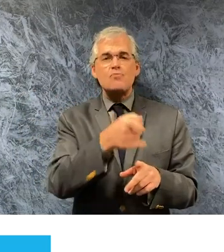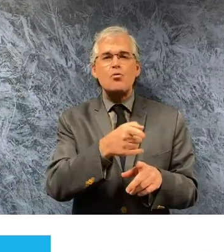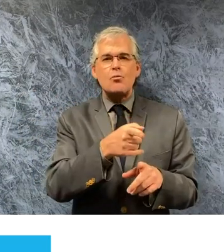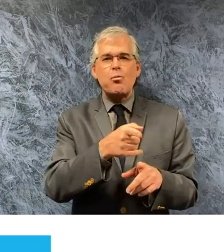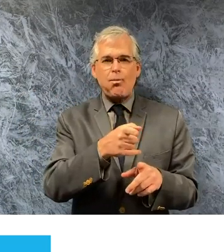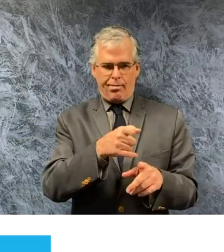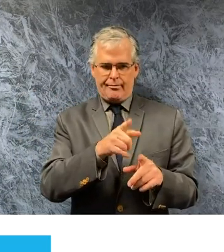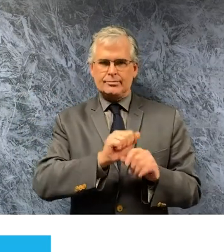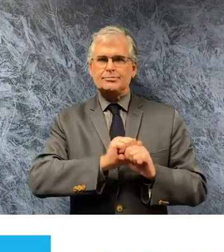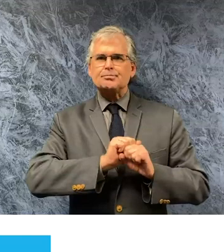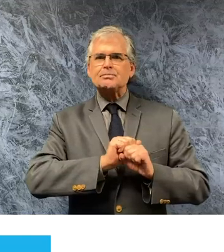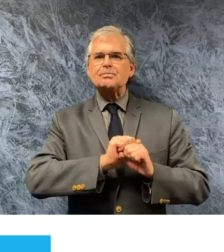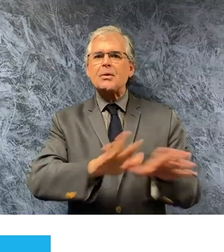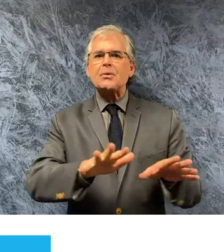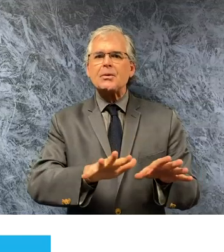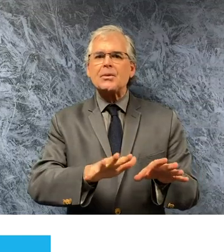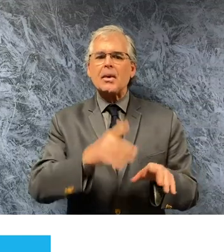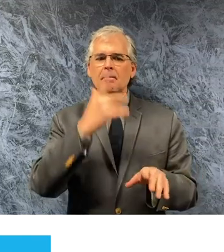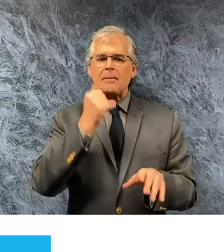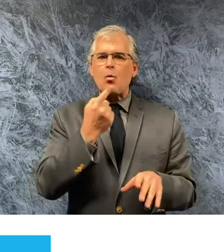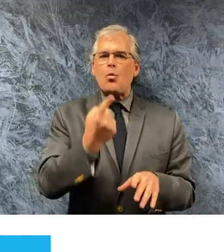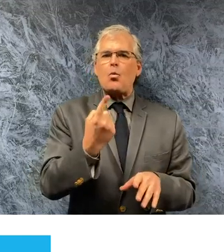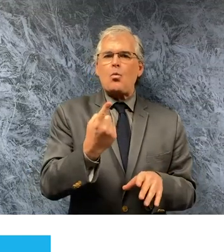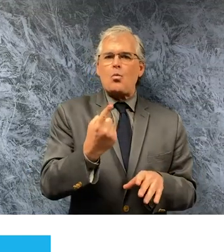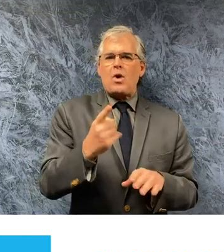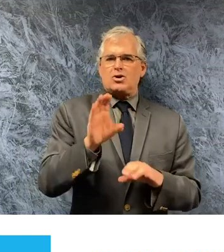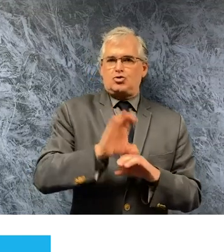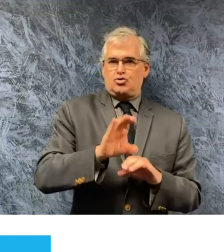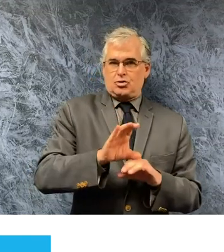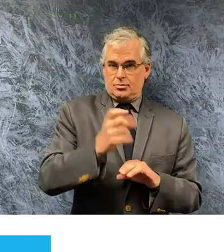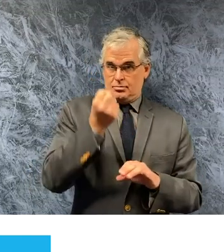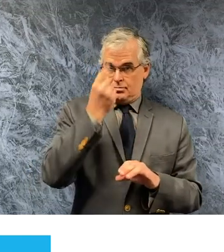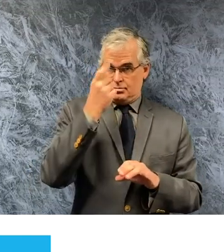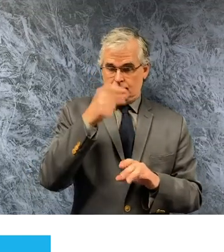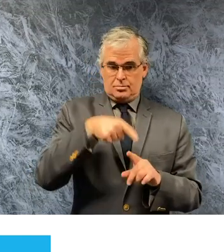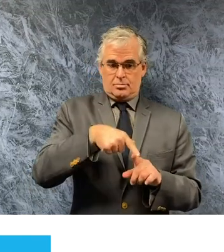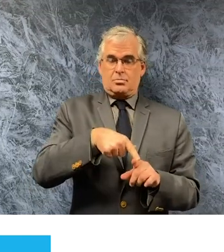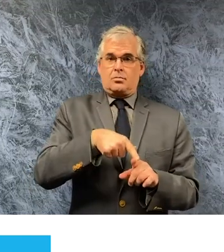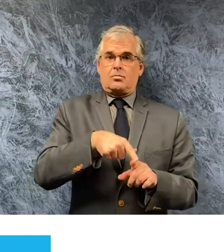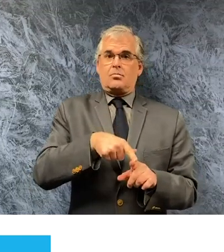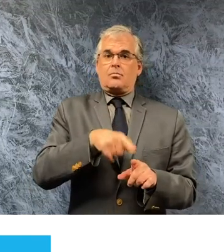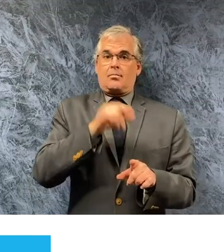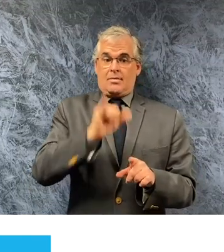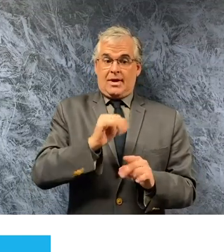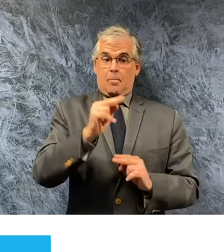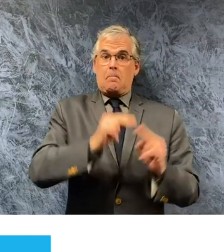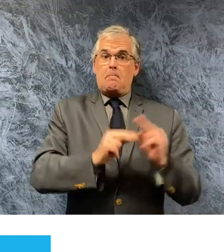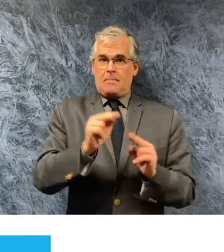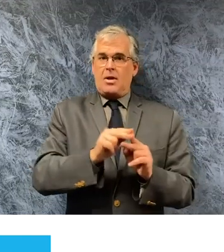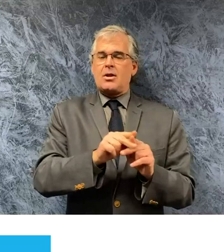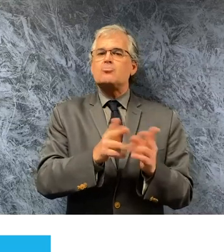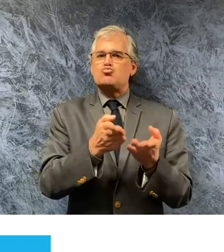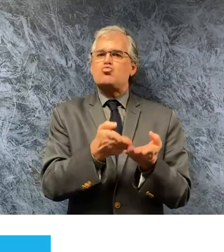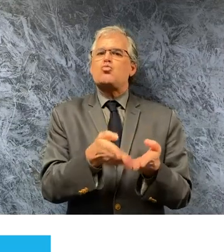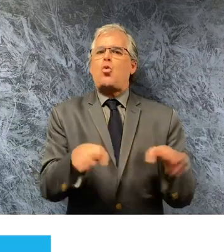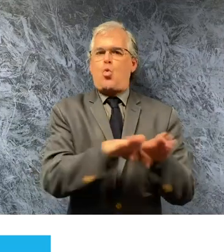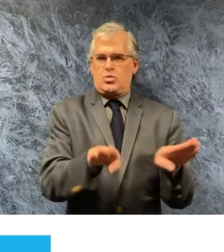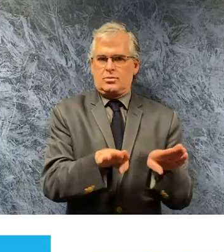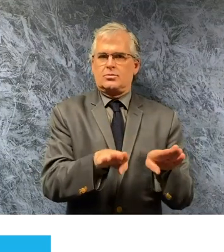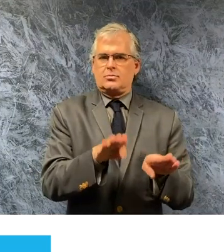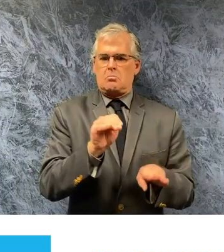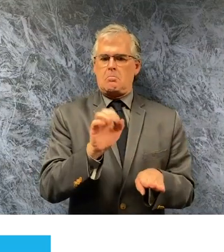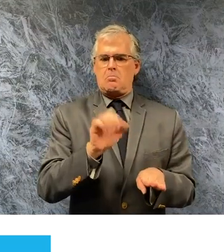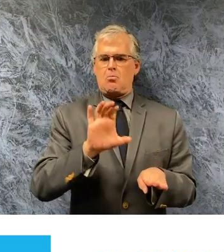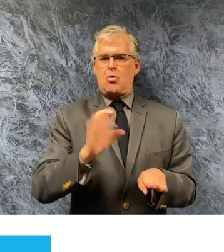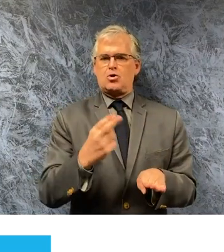was the epicenter of a covet 19 outbreak the church building that the congregation belonged to had actually closed their doors on march